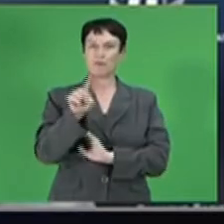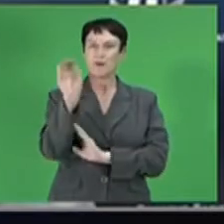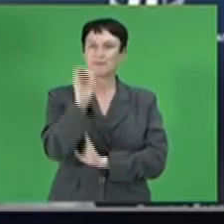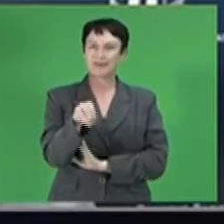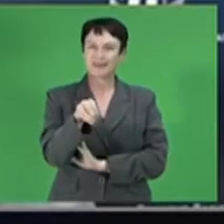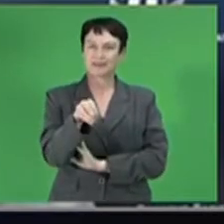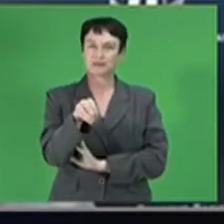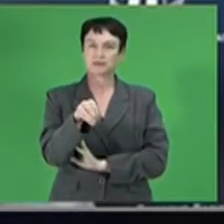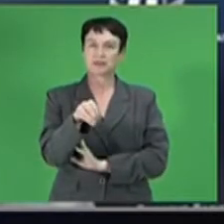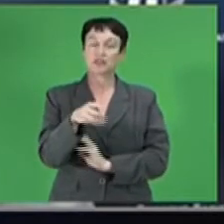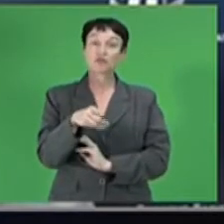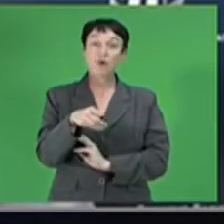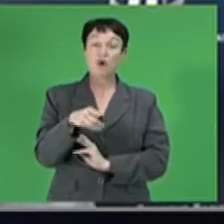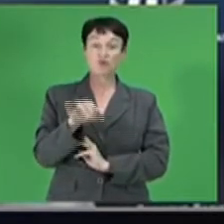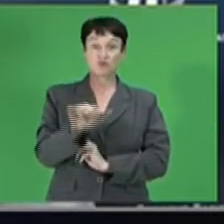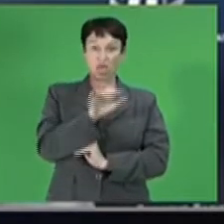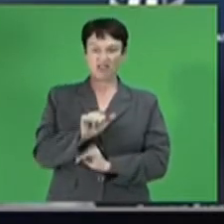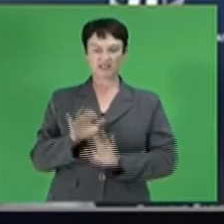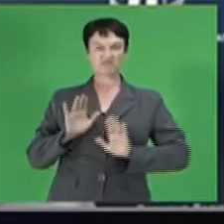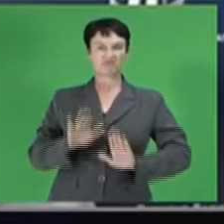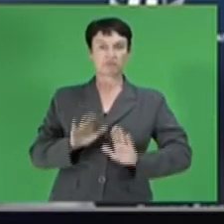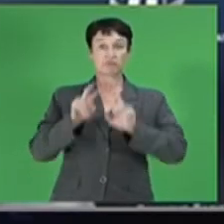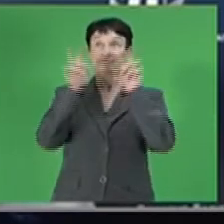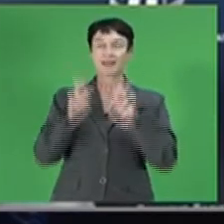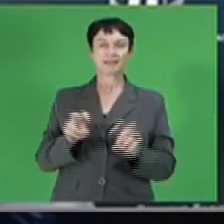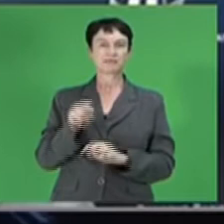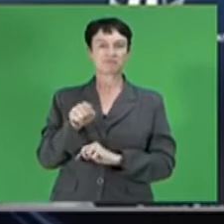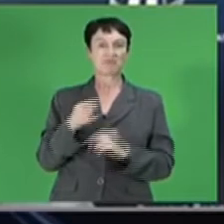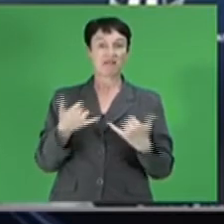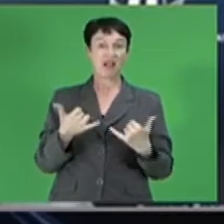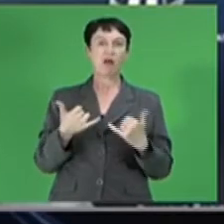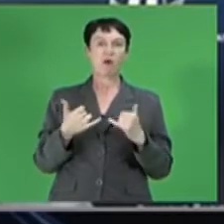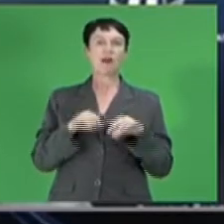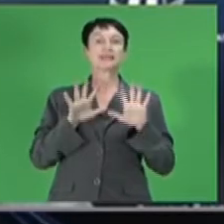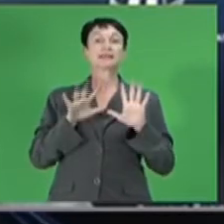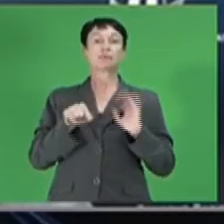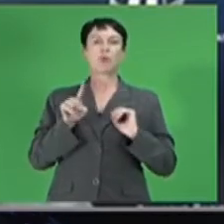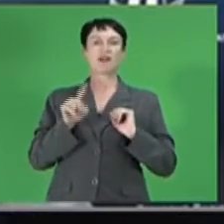Local electricity prices are lower at 10.1%.